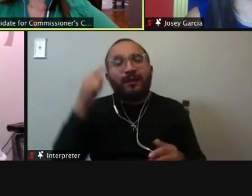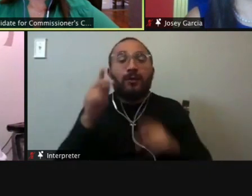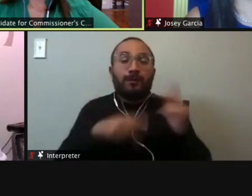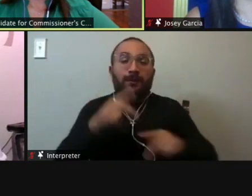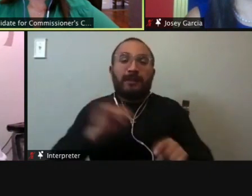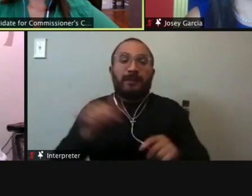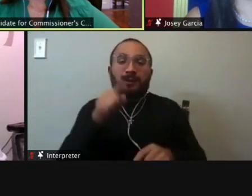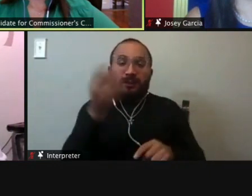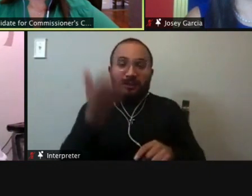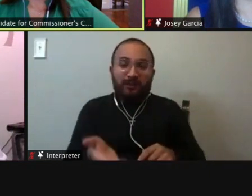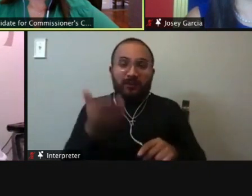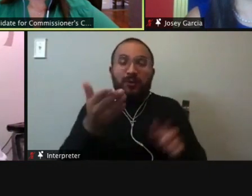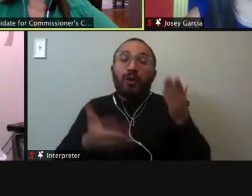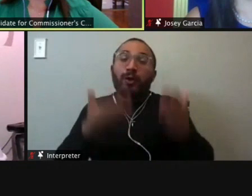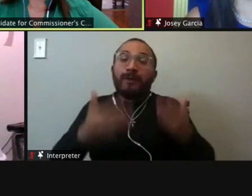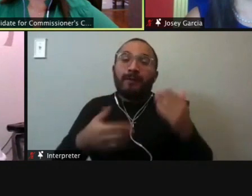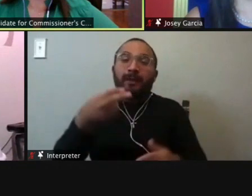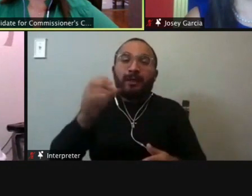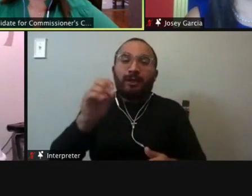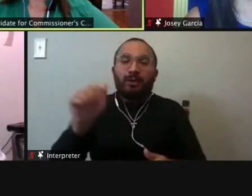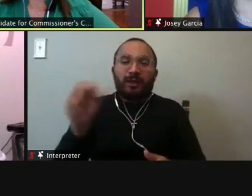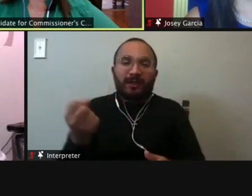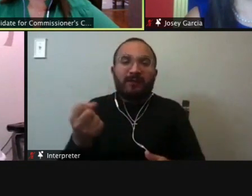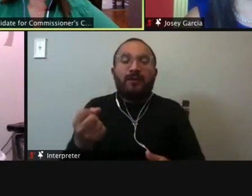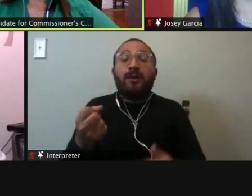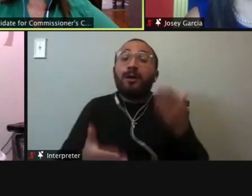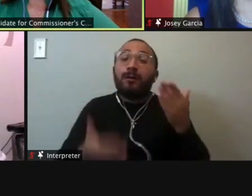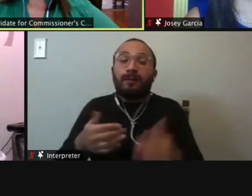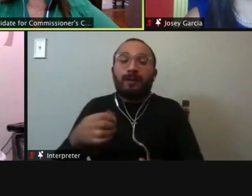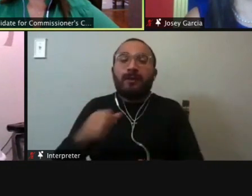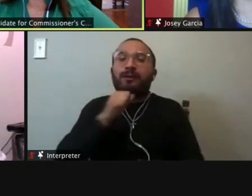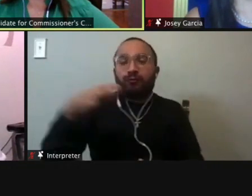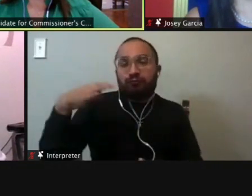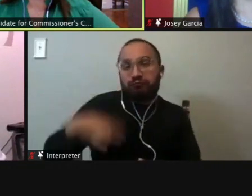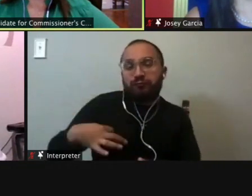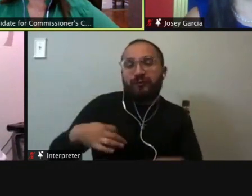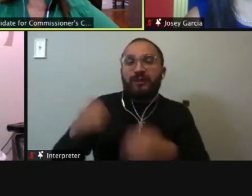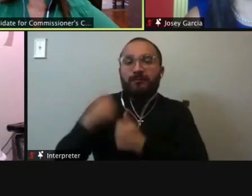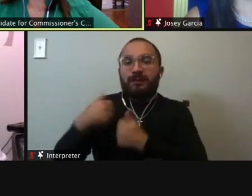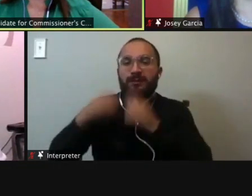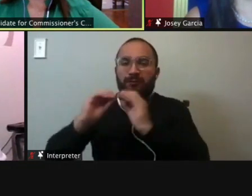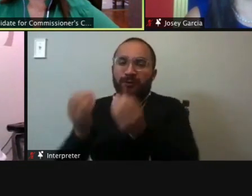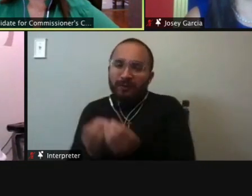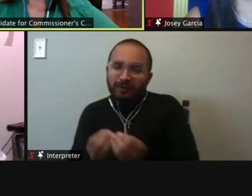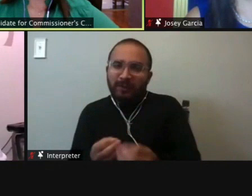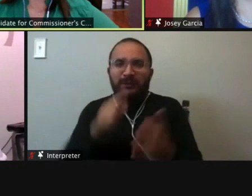input, our HOAs, our nonprofits, our military organizations. Um,